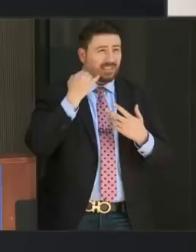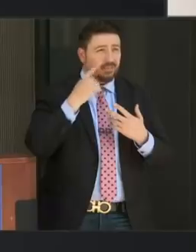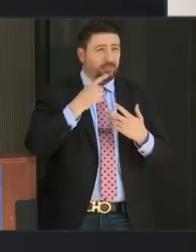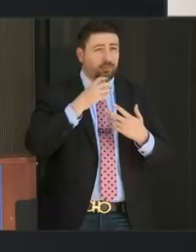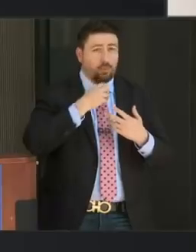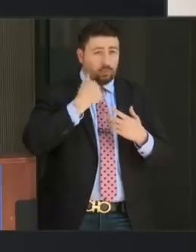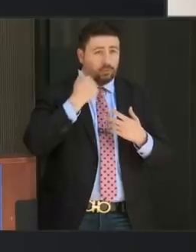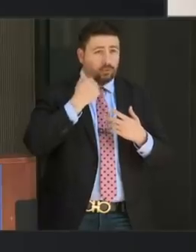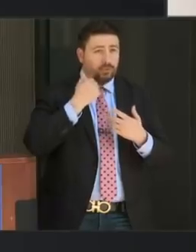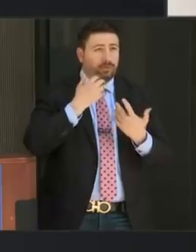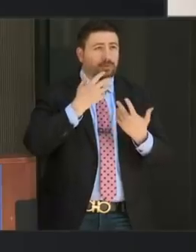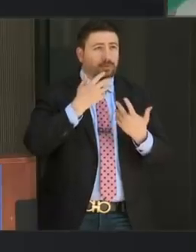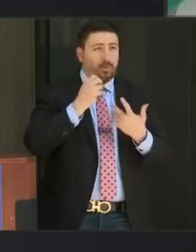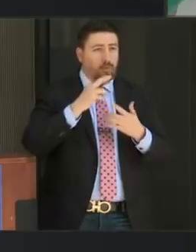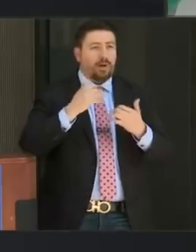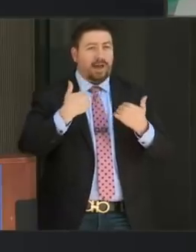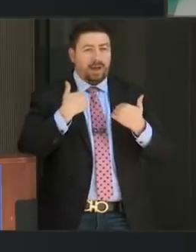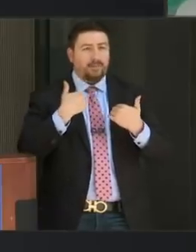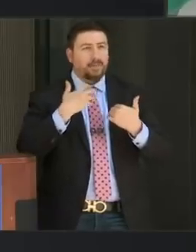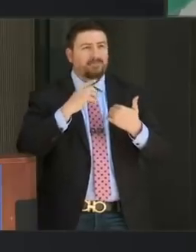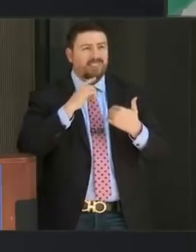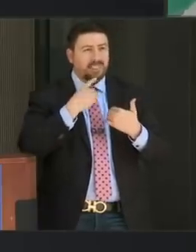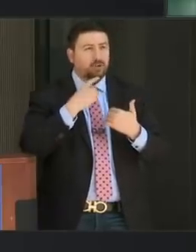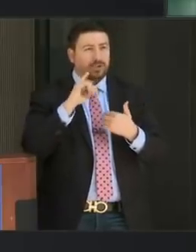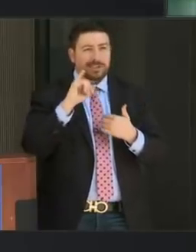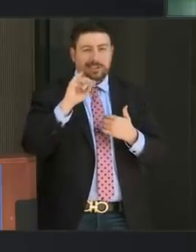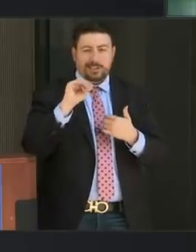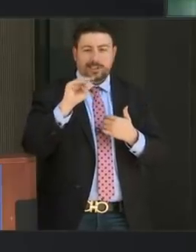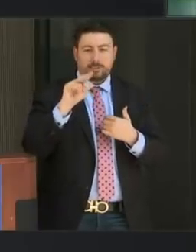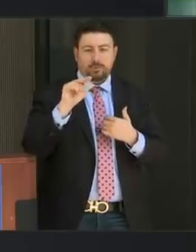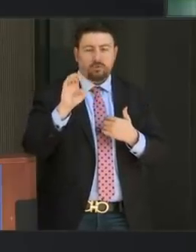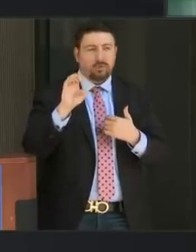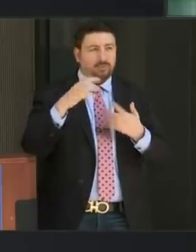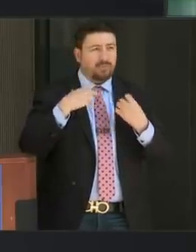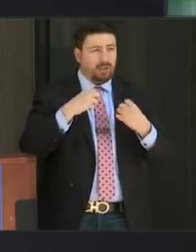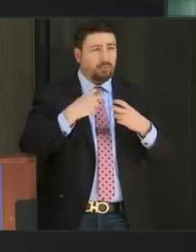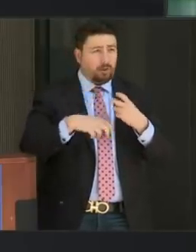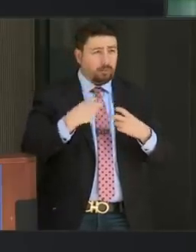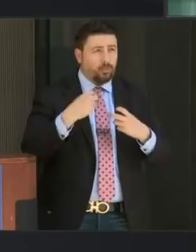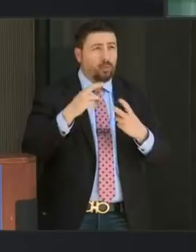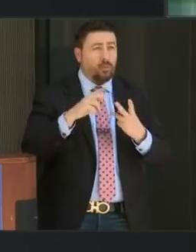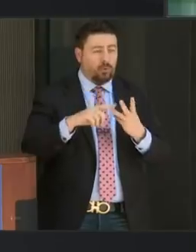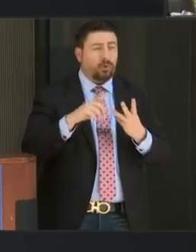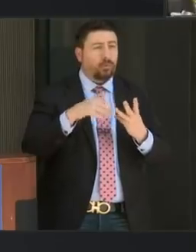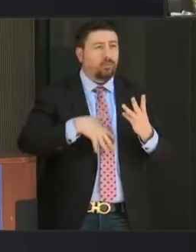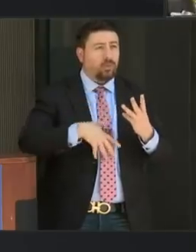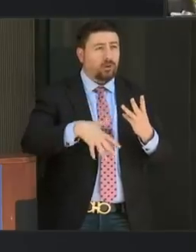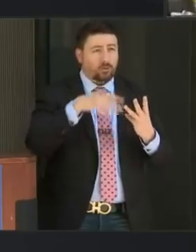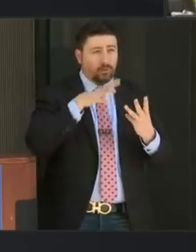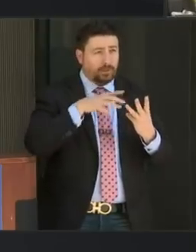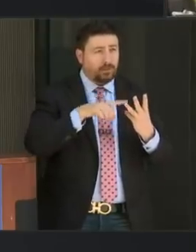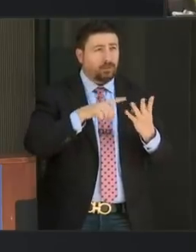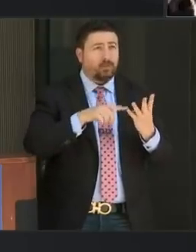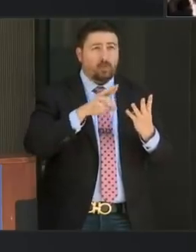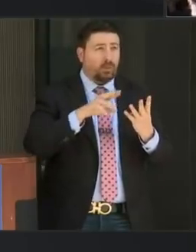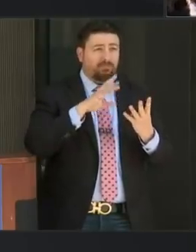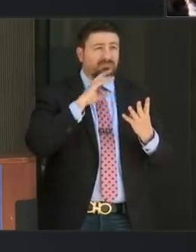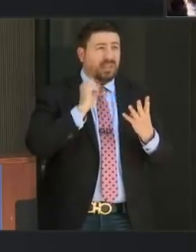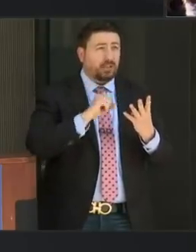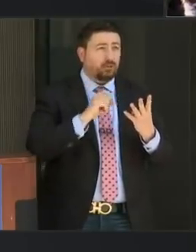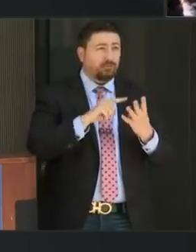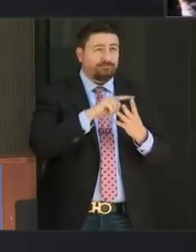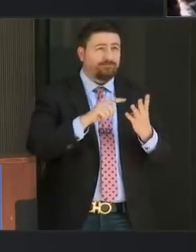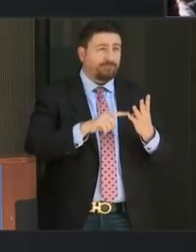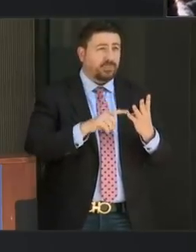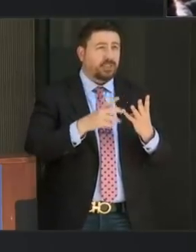immune-compromised system or you're a pregnant woman or you're just aging. This is